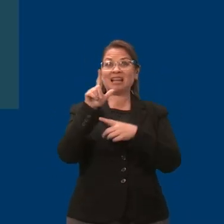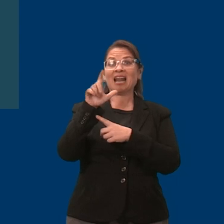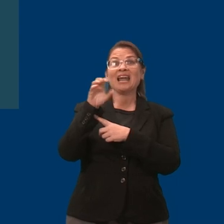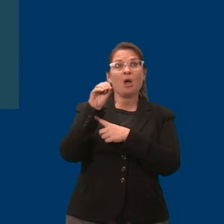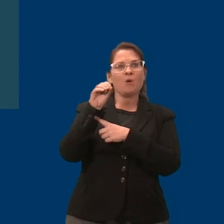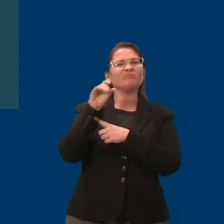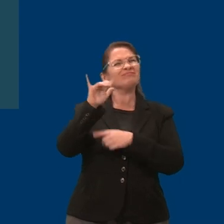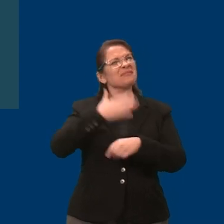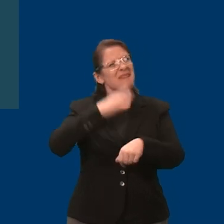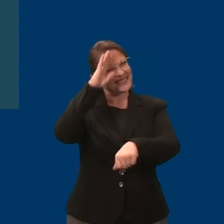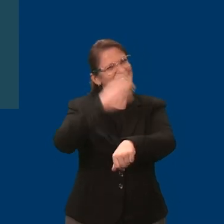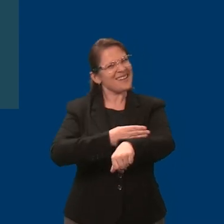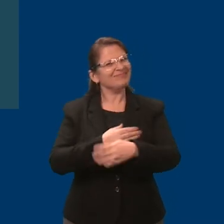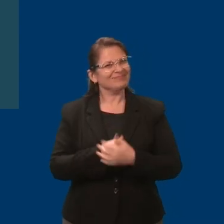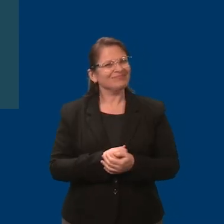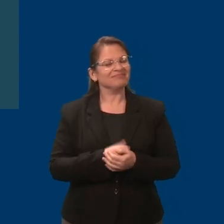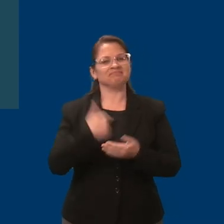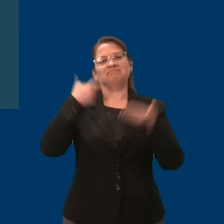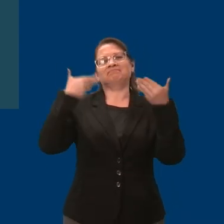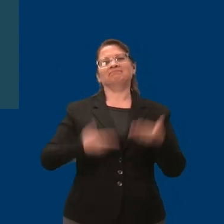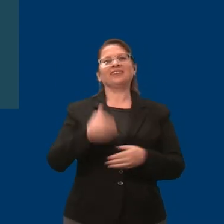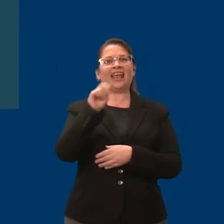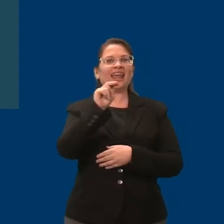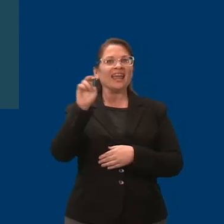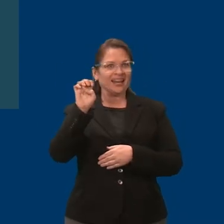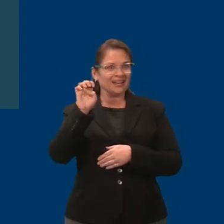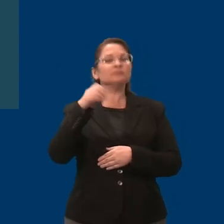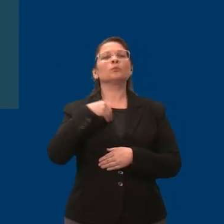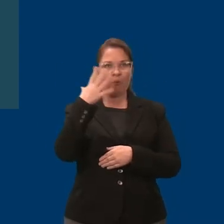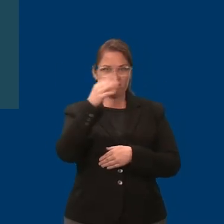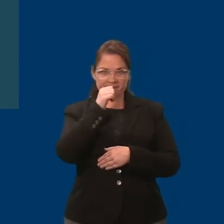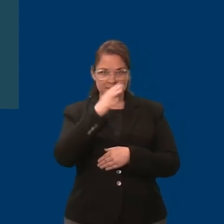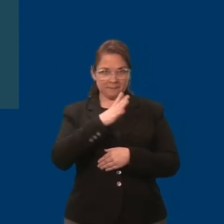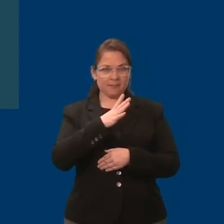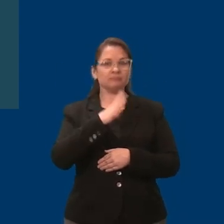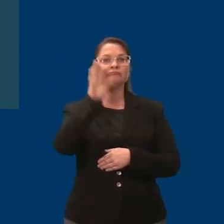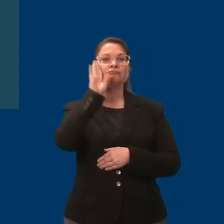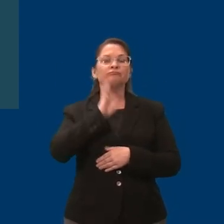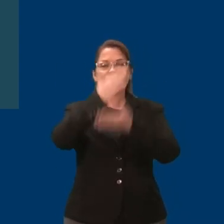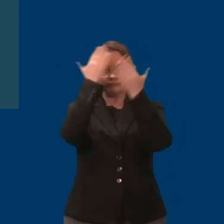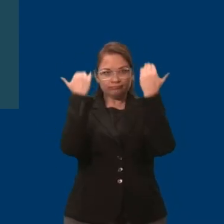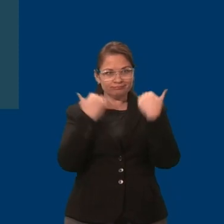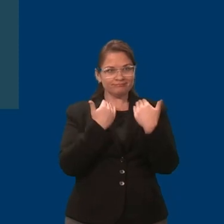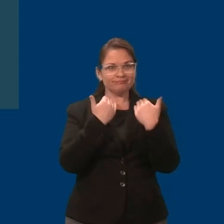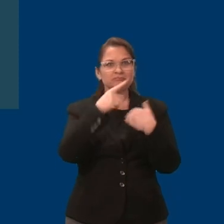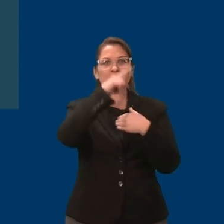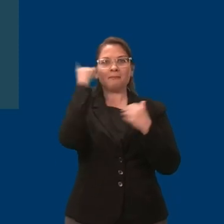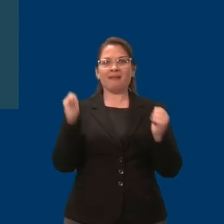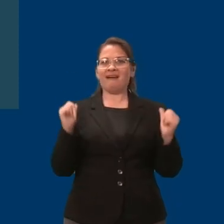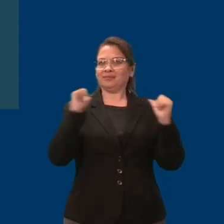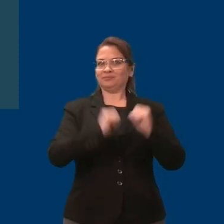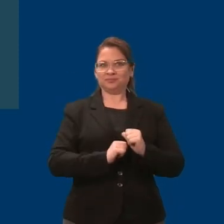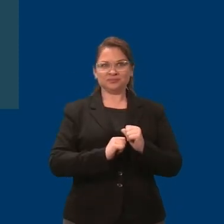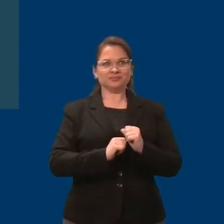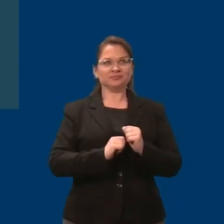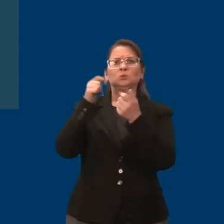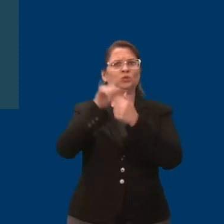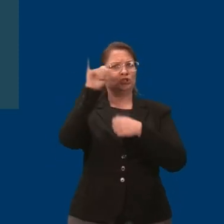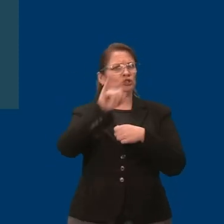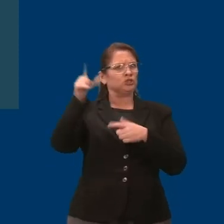Martin. I am a white female with brown hair wearing a black sweater. Leo has a rare genetic disease called Pompe disease.